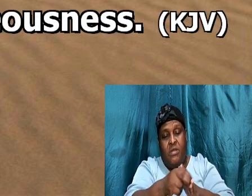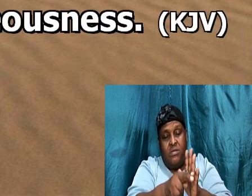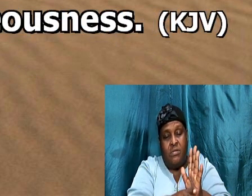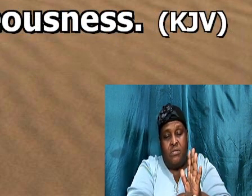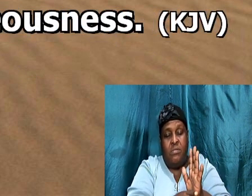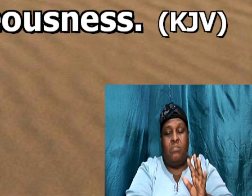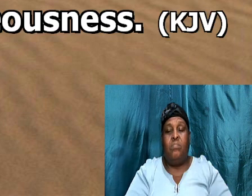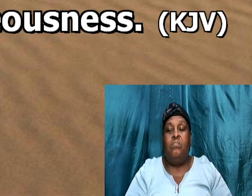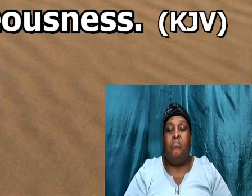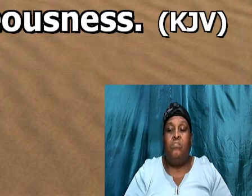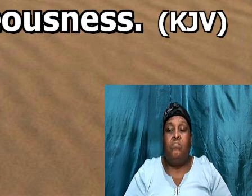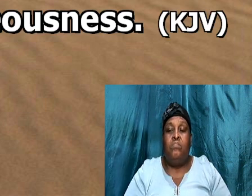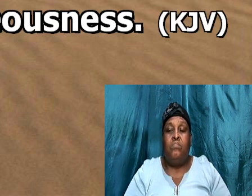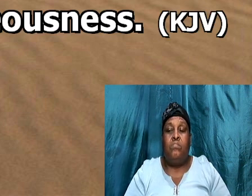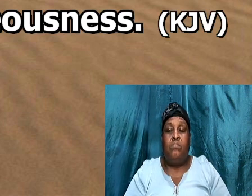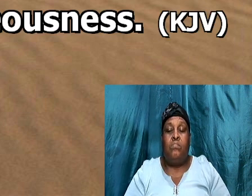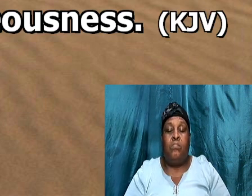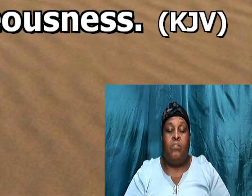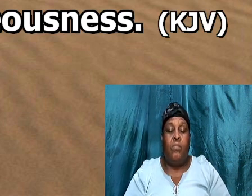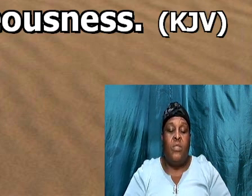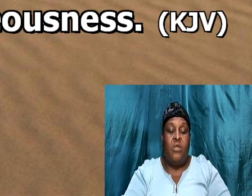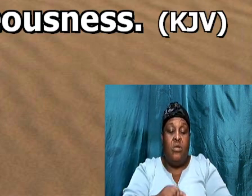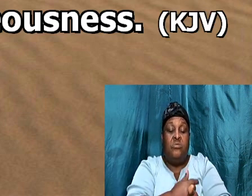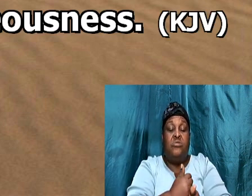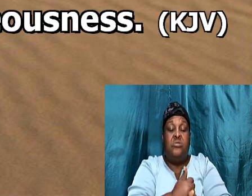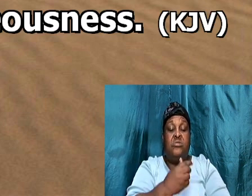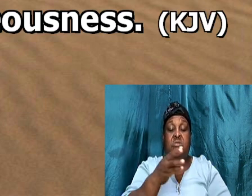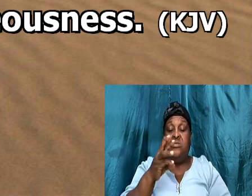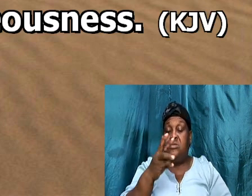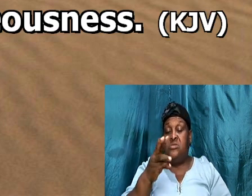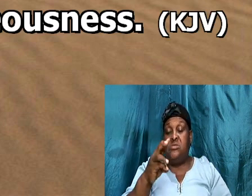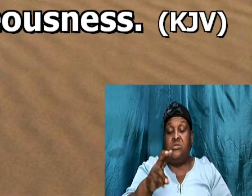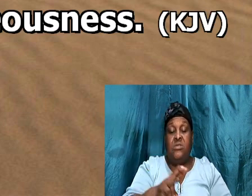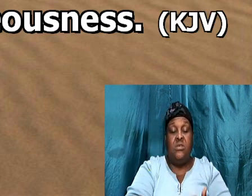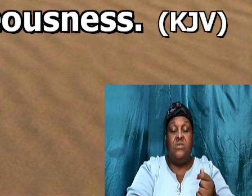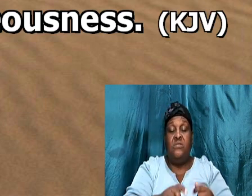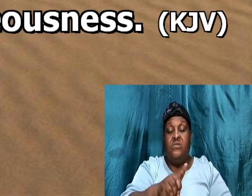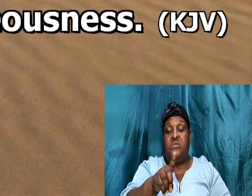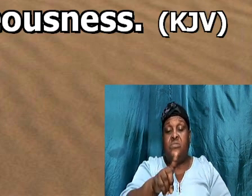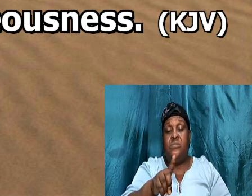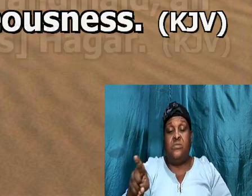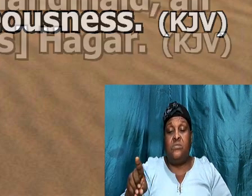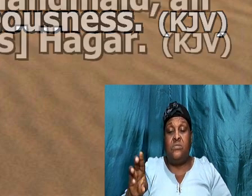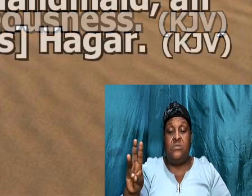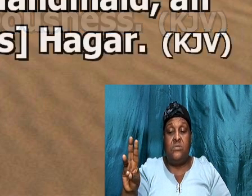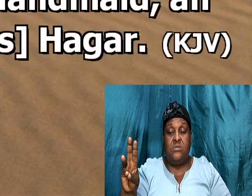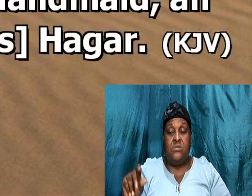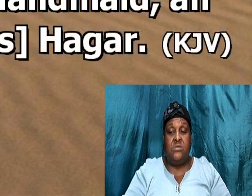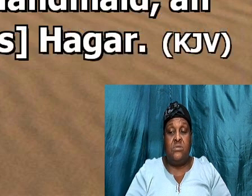let us jump down to Genesis chapter 16, 1 to 6.